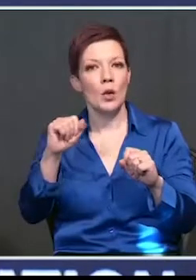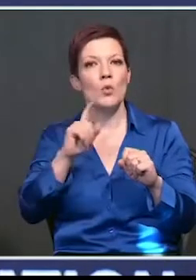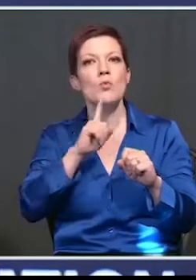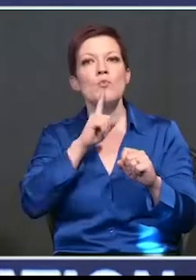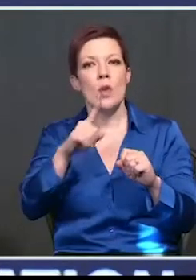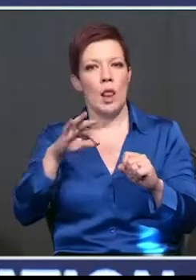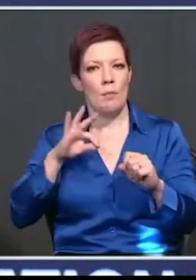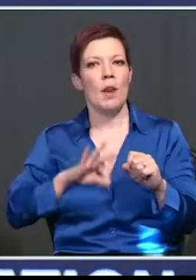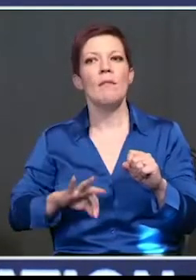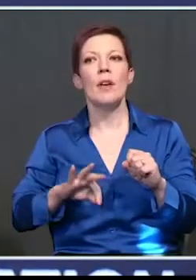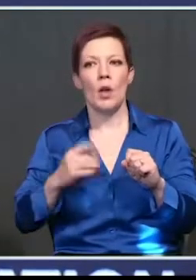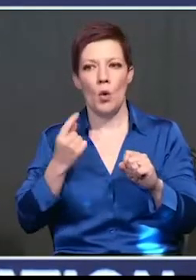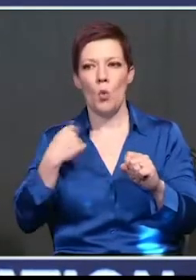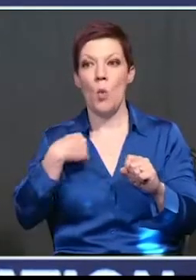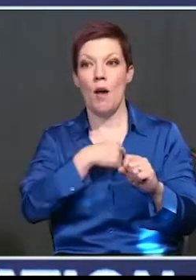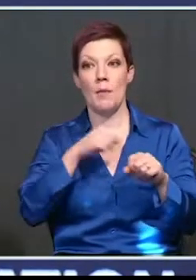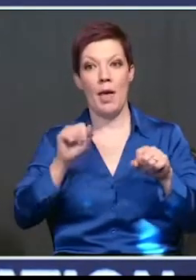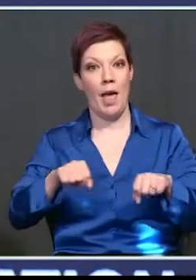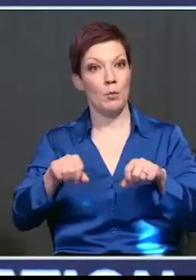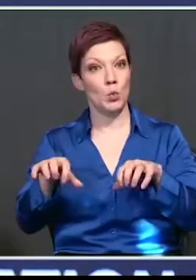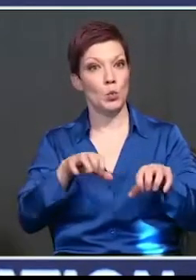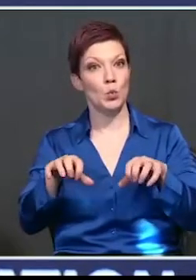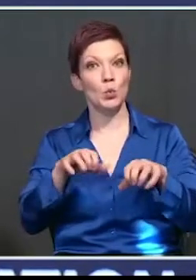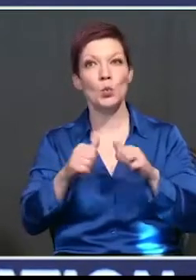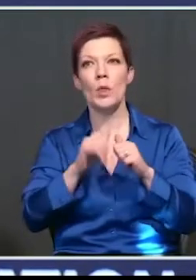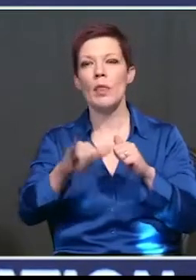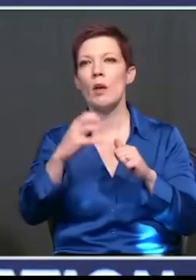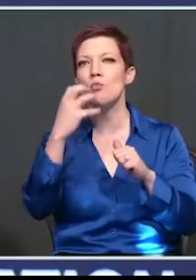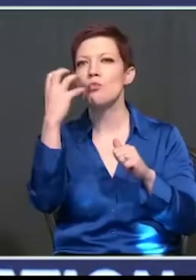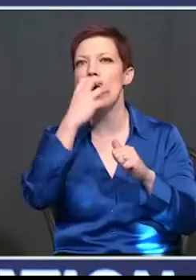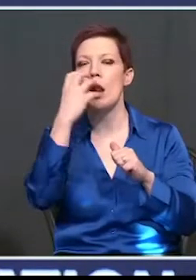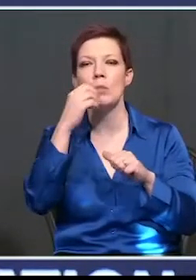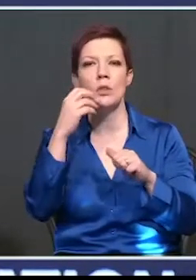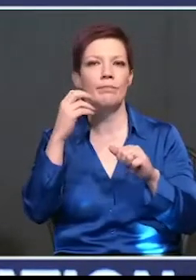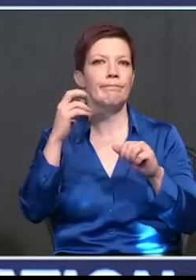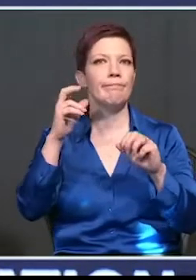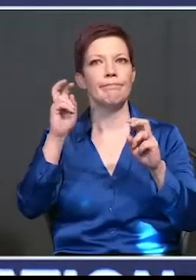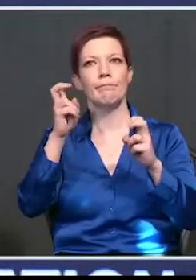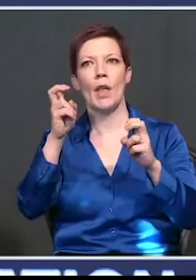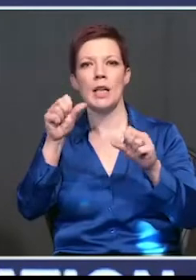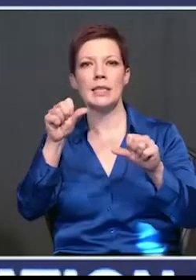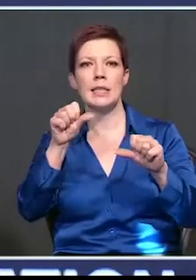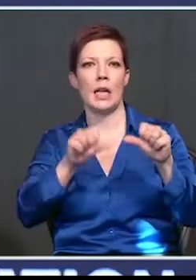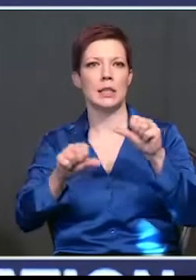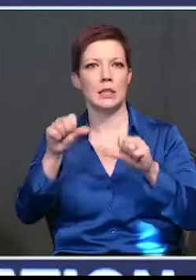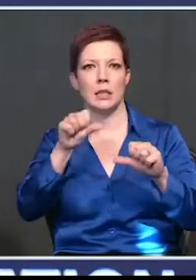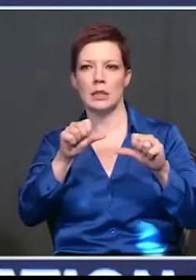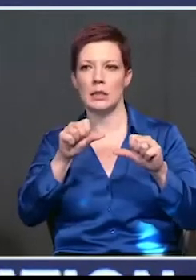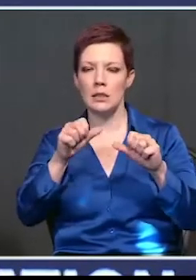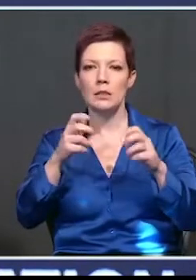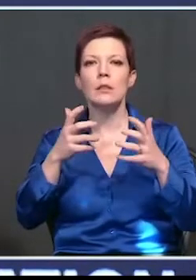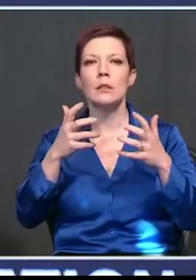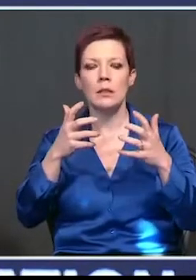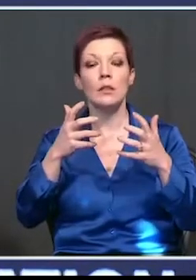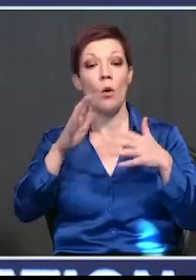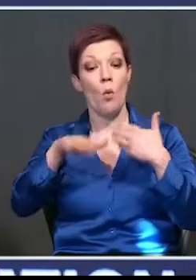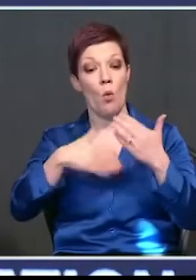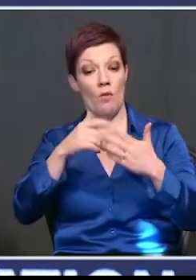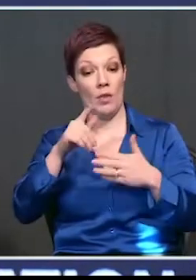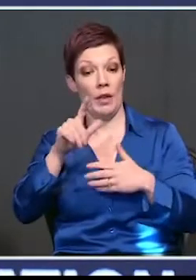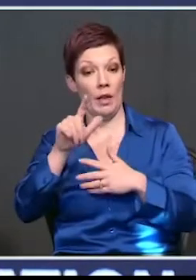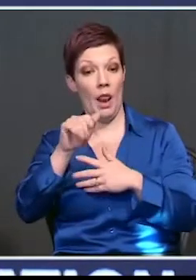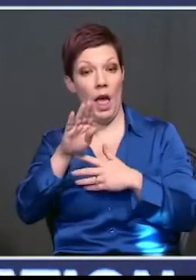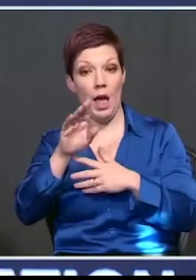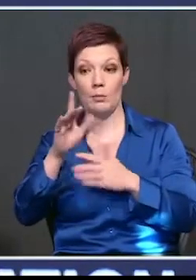benefit by what we've been able to do with this incredible science, the doctors, all of the people that came up, the lab technicians,